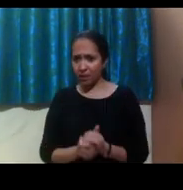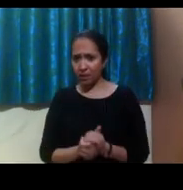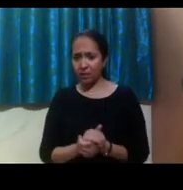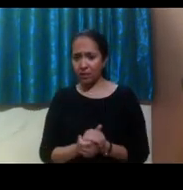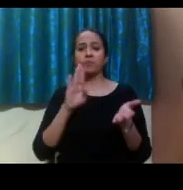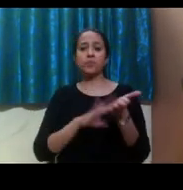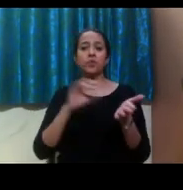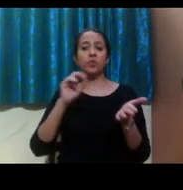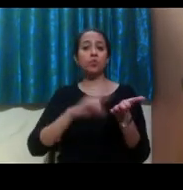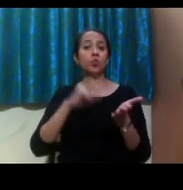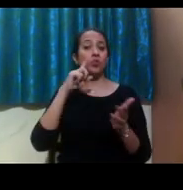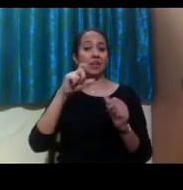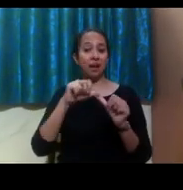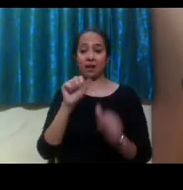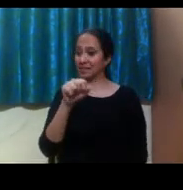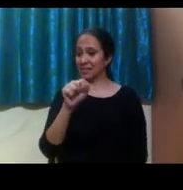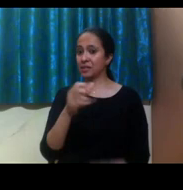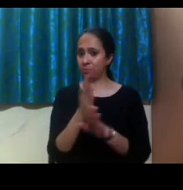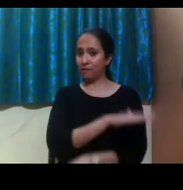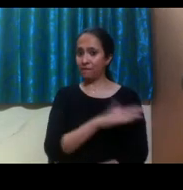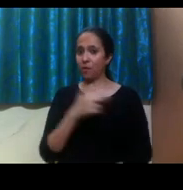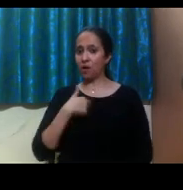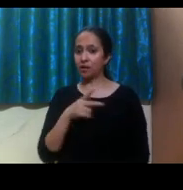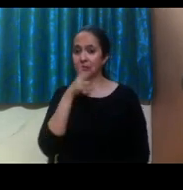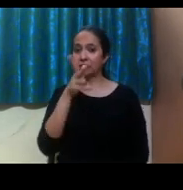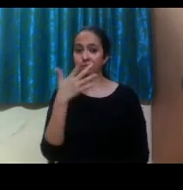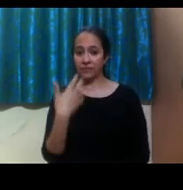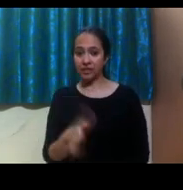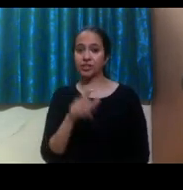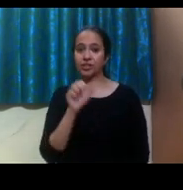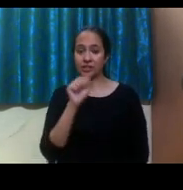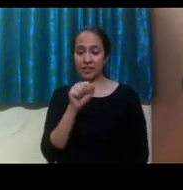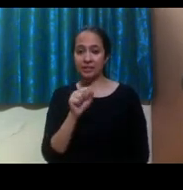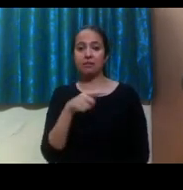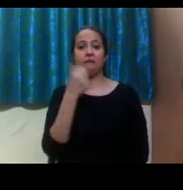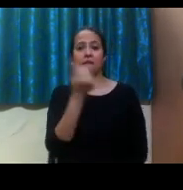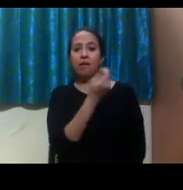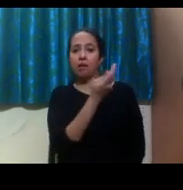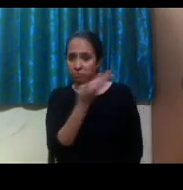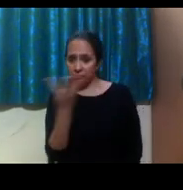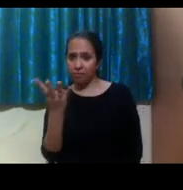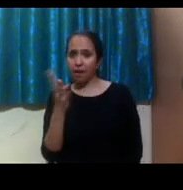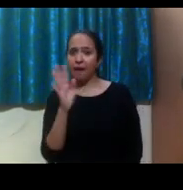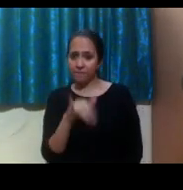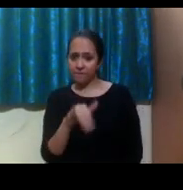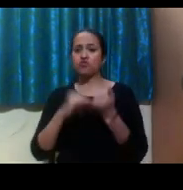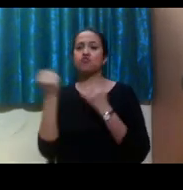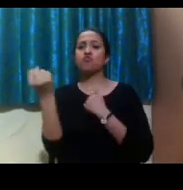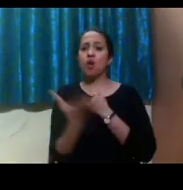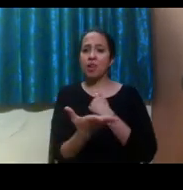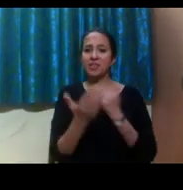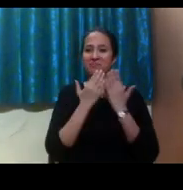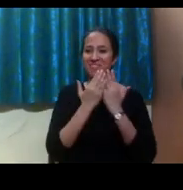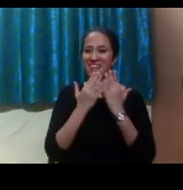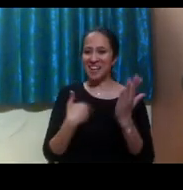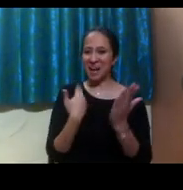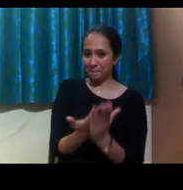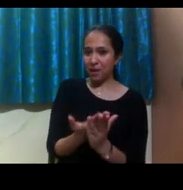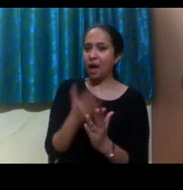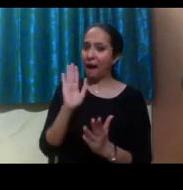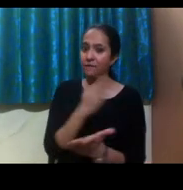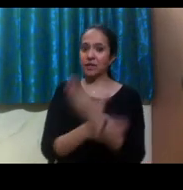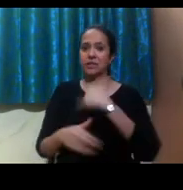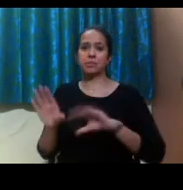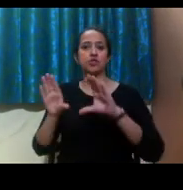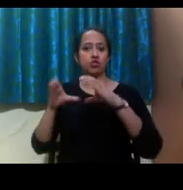Yep. Um, I mentioned this slightly, but there's rarely, um, scholarships for people with disabilities to study in the